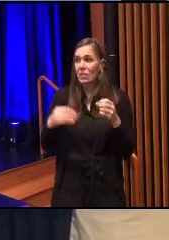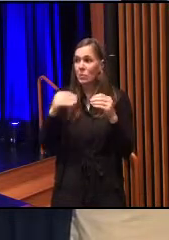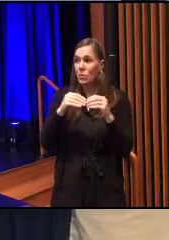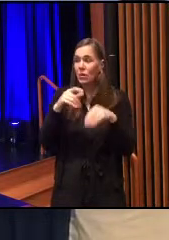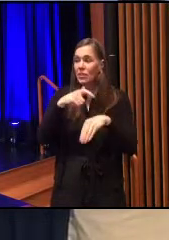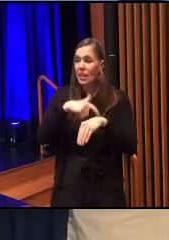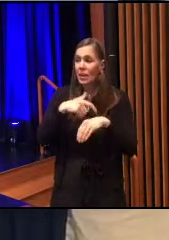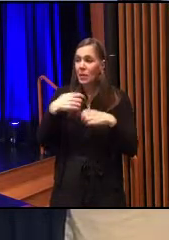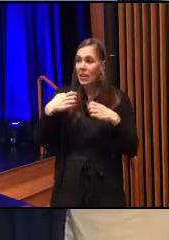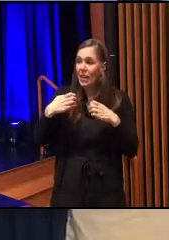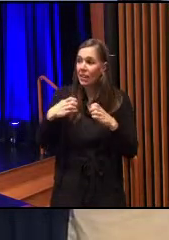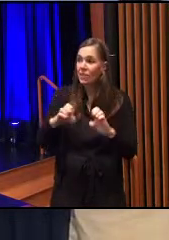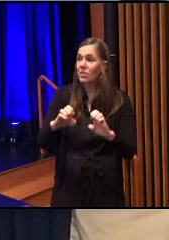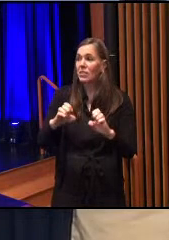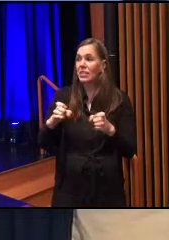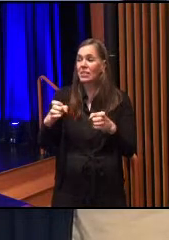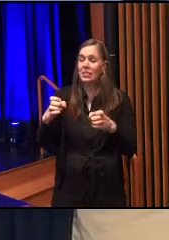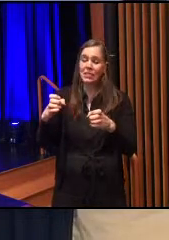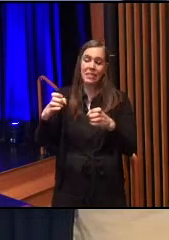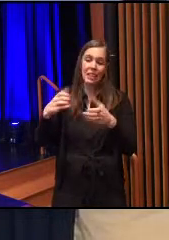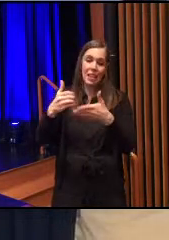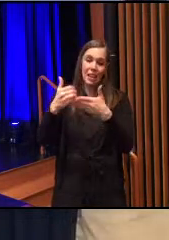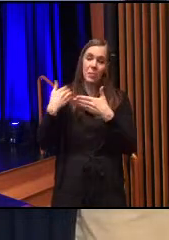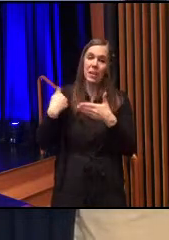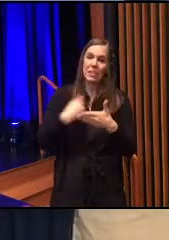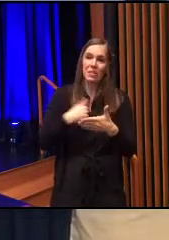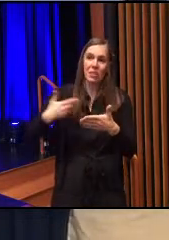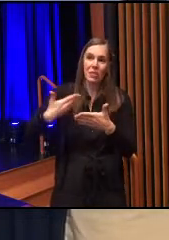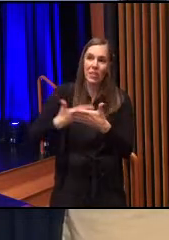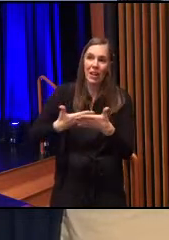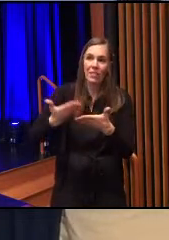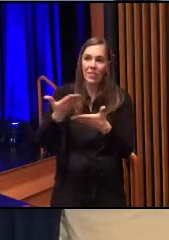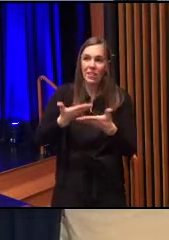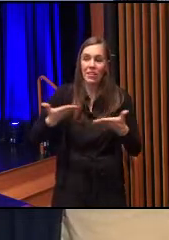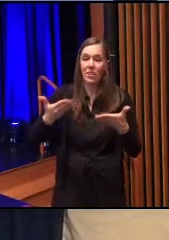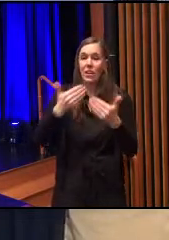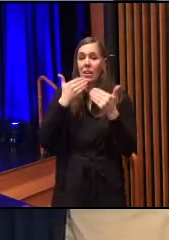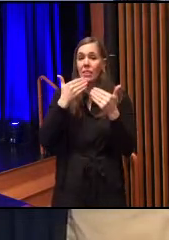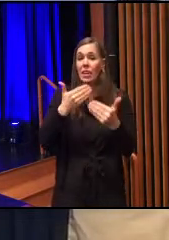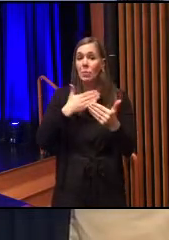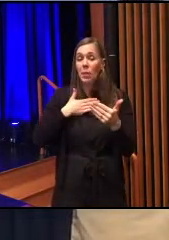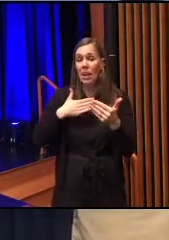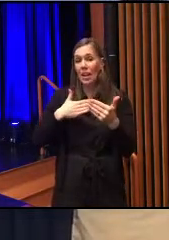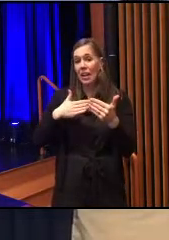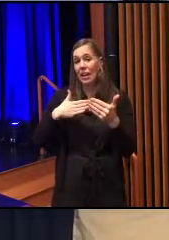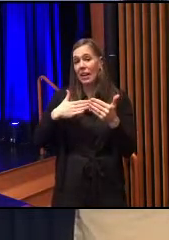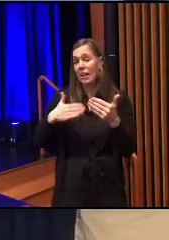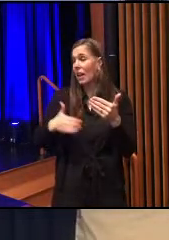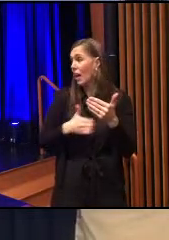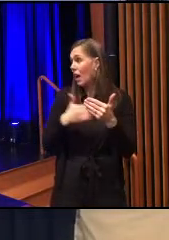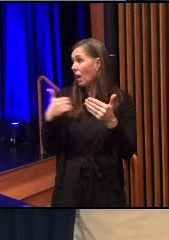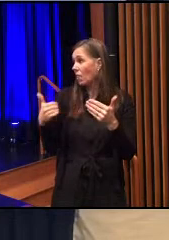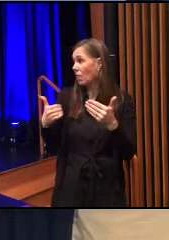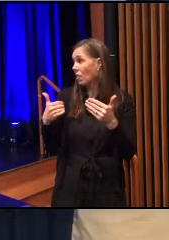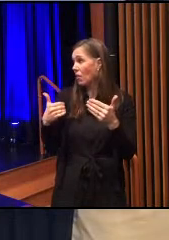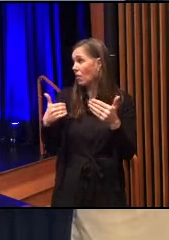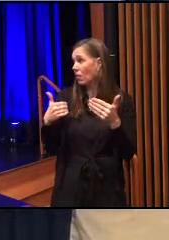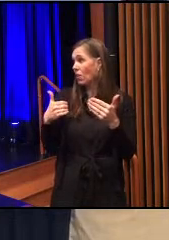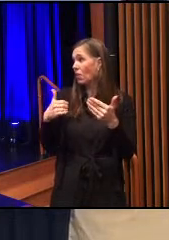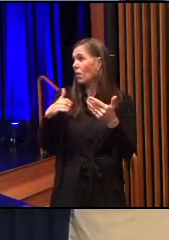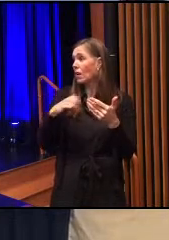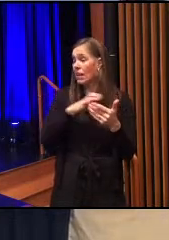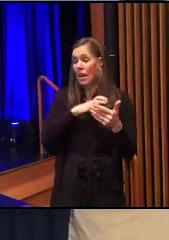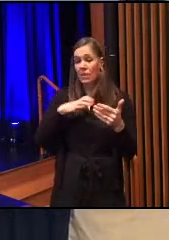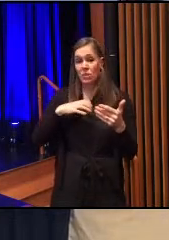energy spent to get us all here. I want to thank my fellow candidates for teaching these newcomer